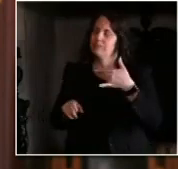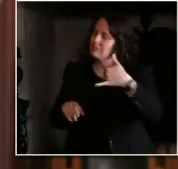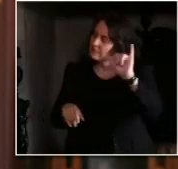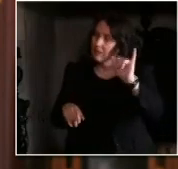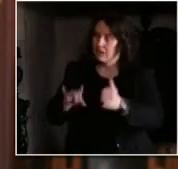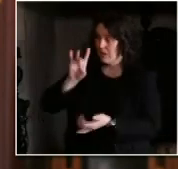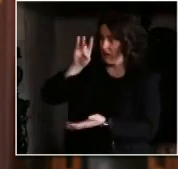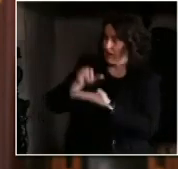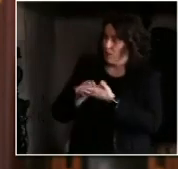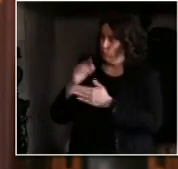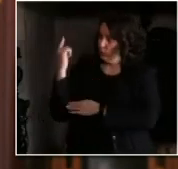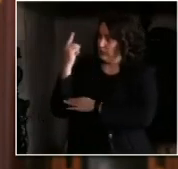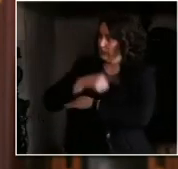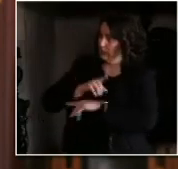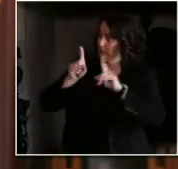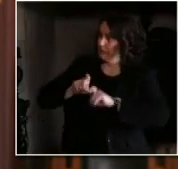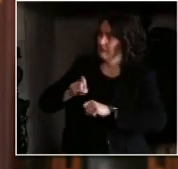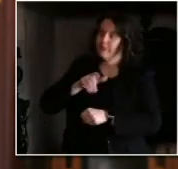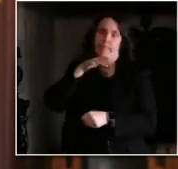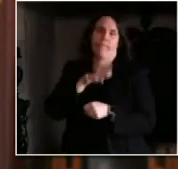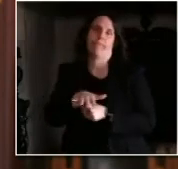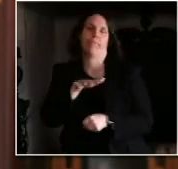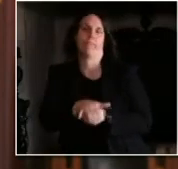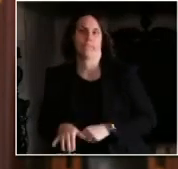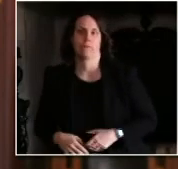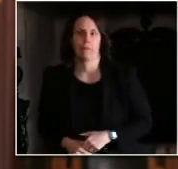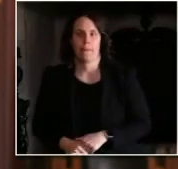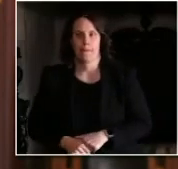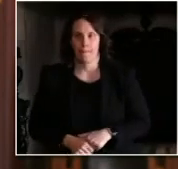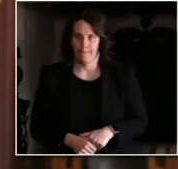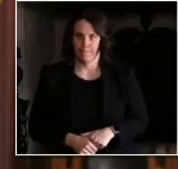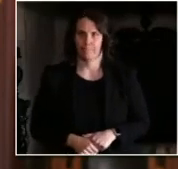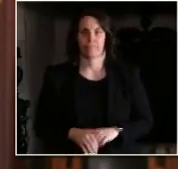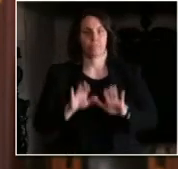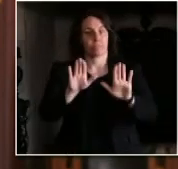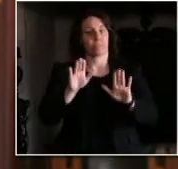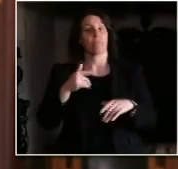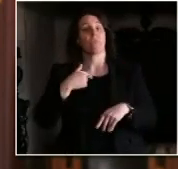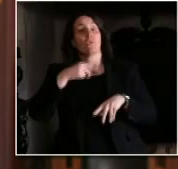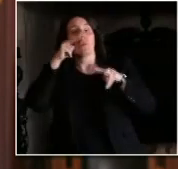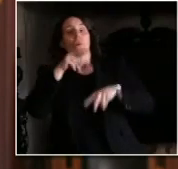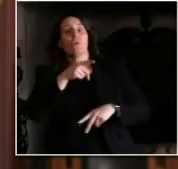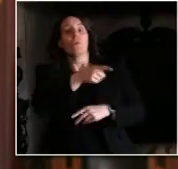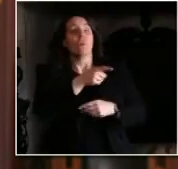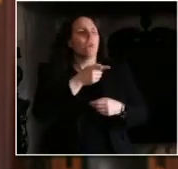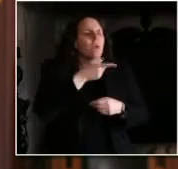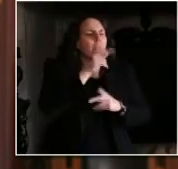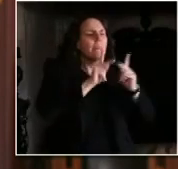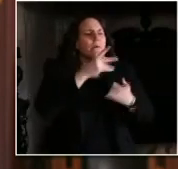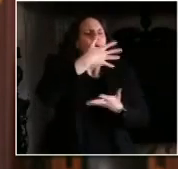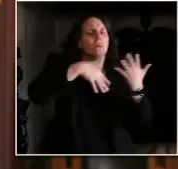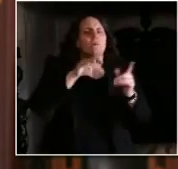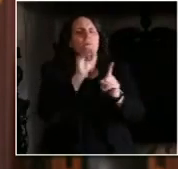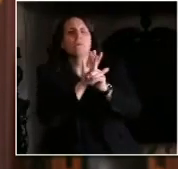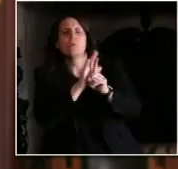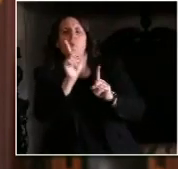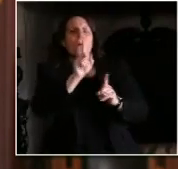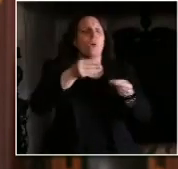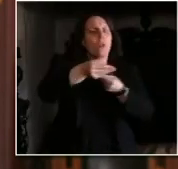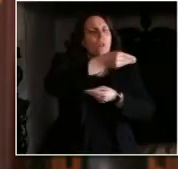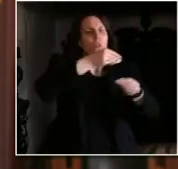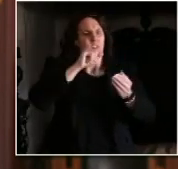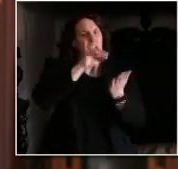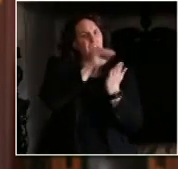moving forward or to know the true prevalence of COVID-19 in Wisconsin. We need a clearer picture of the